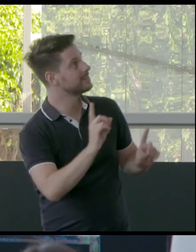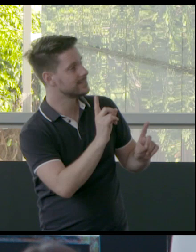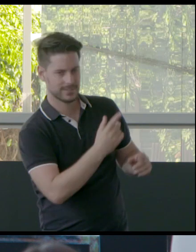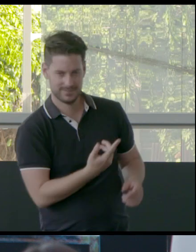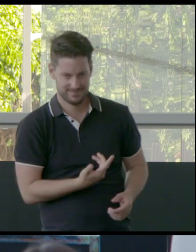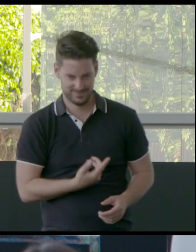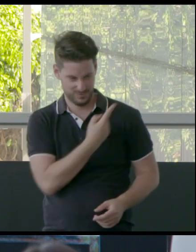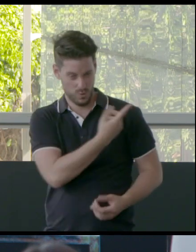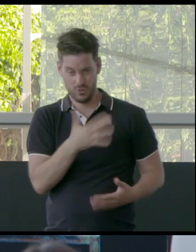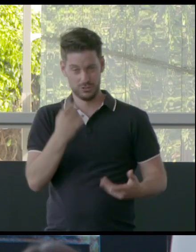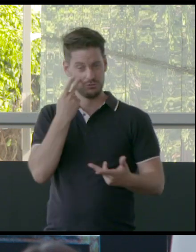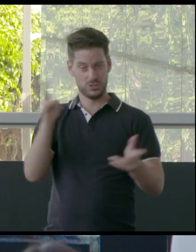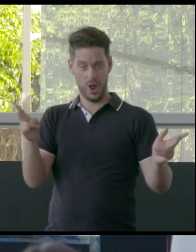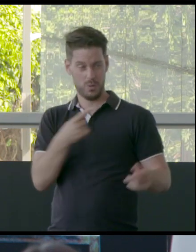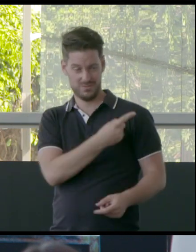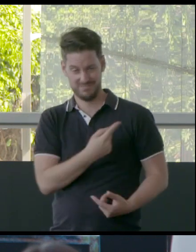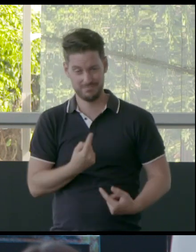no marker of how to do these things.